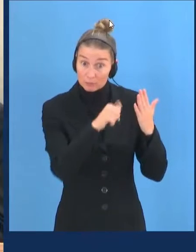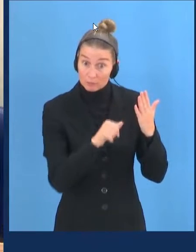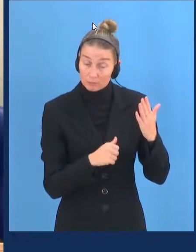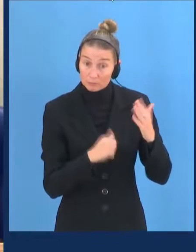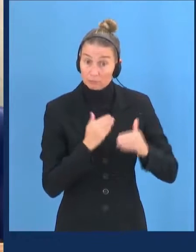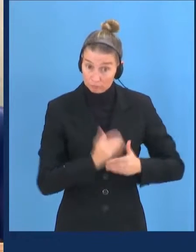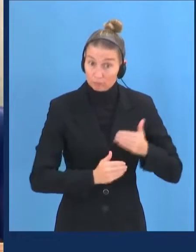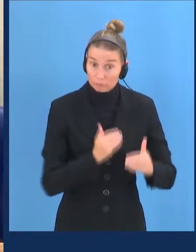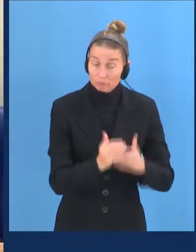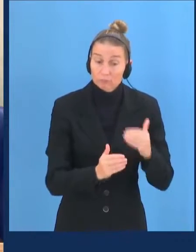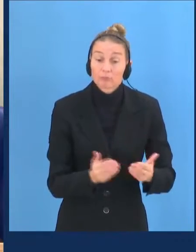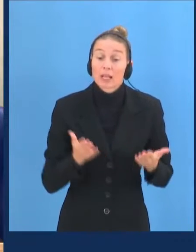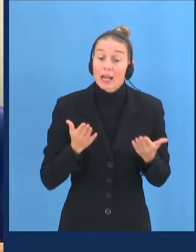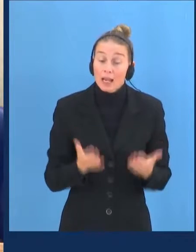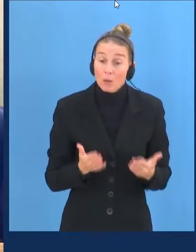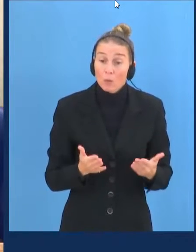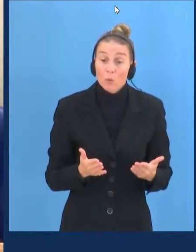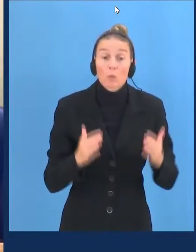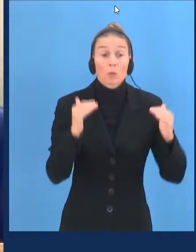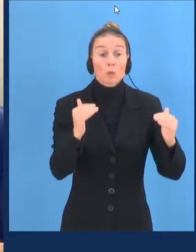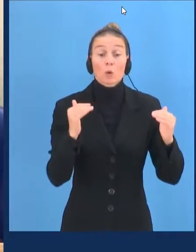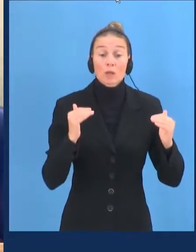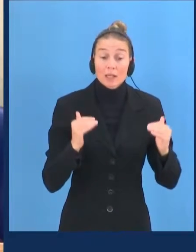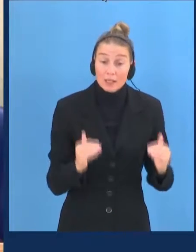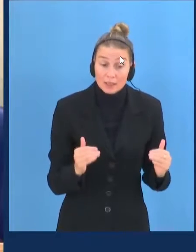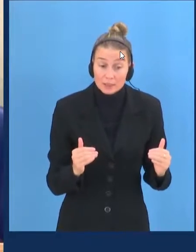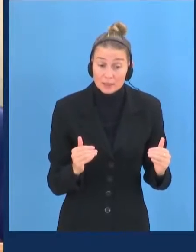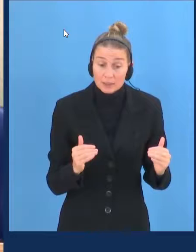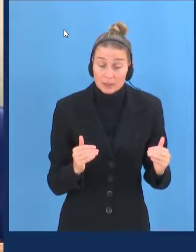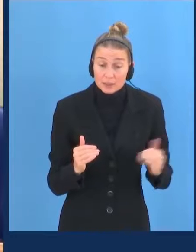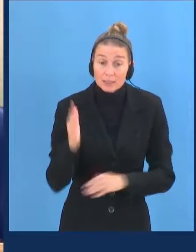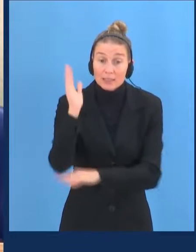And I give the floor. Second floor.